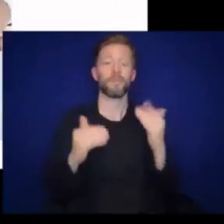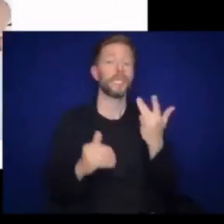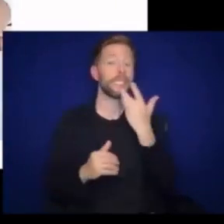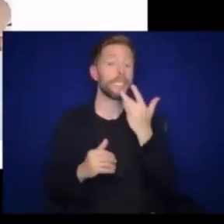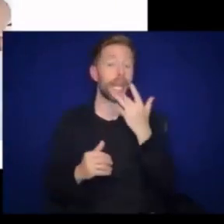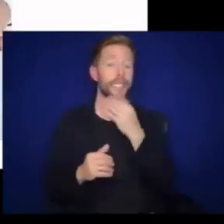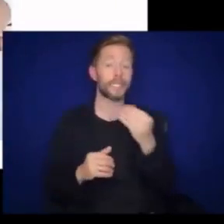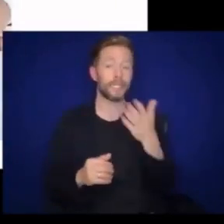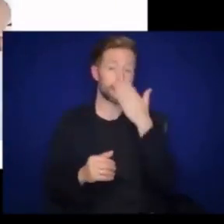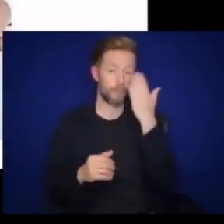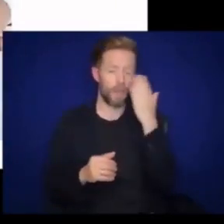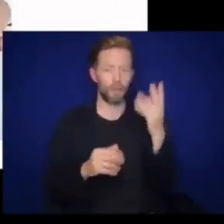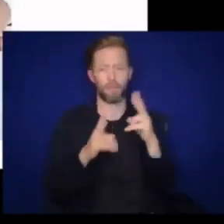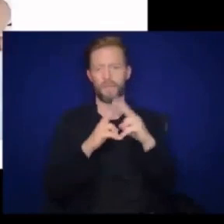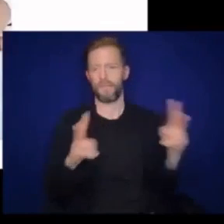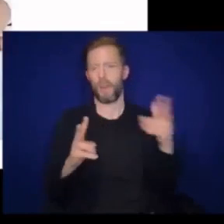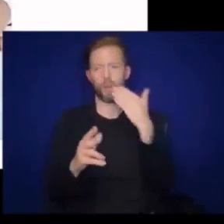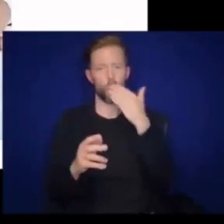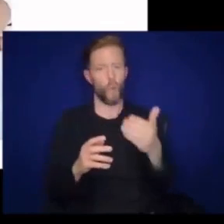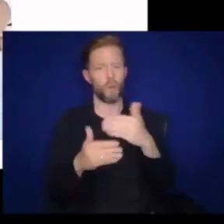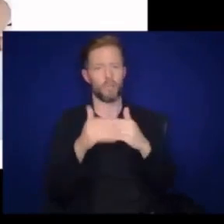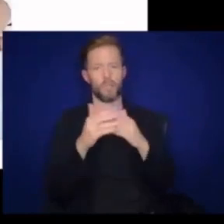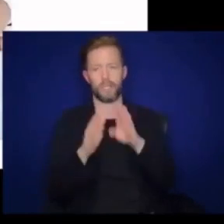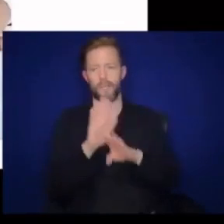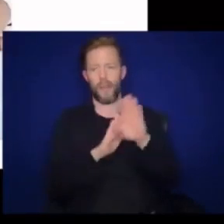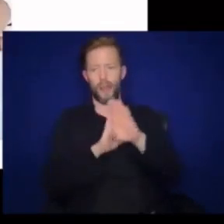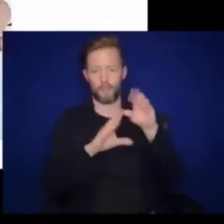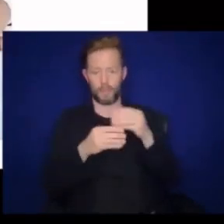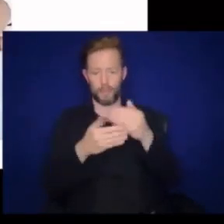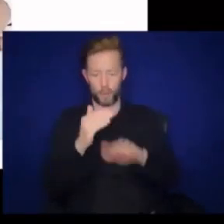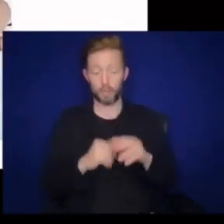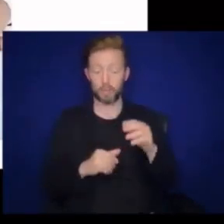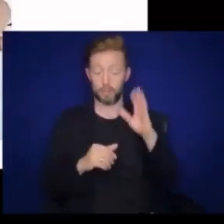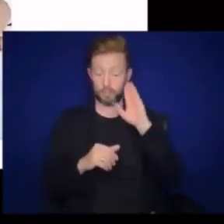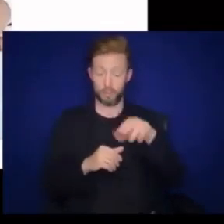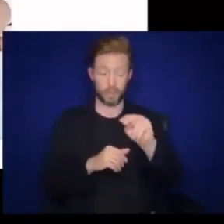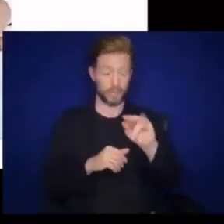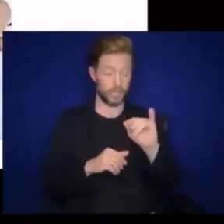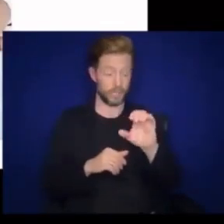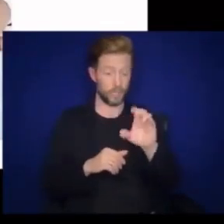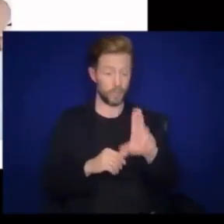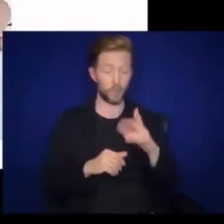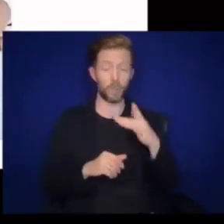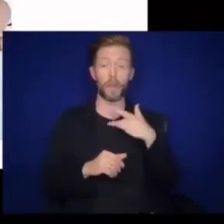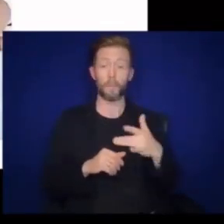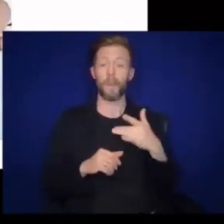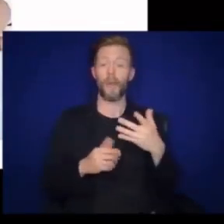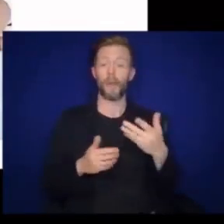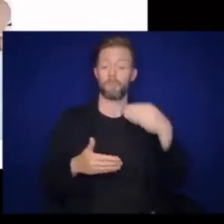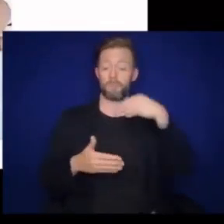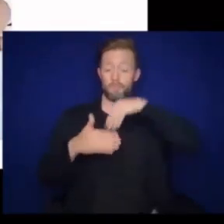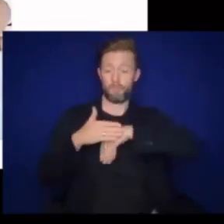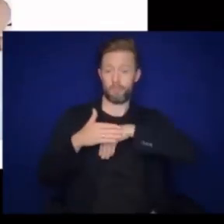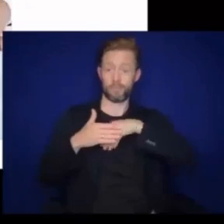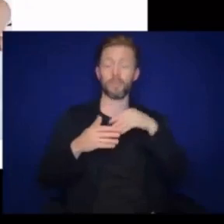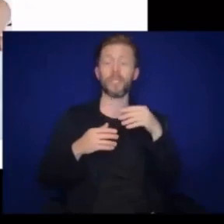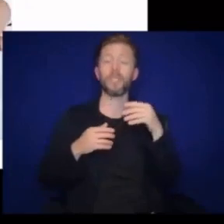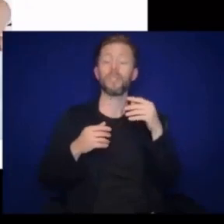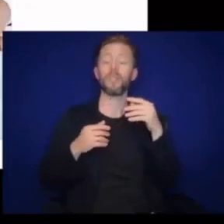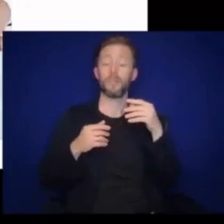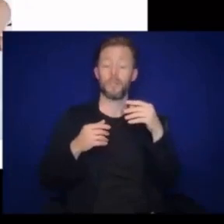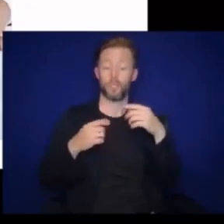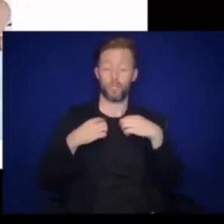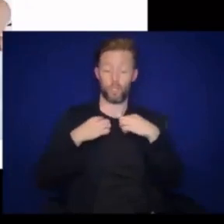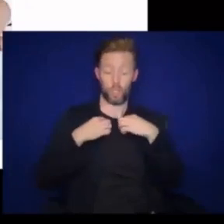and smell is very well developed at birth. In the NICU, we have moms put a burp cloth inside their shirt and leave it in the